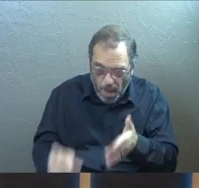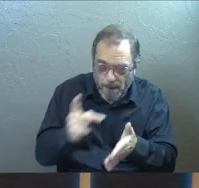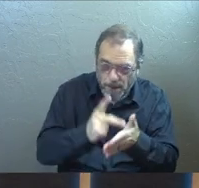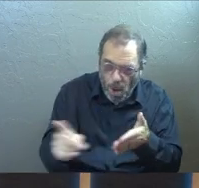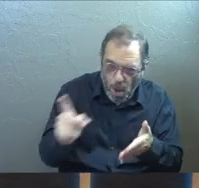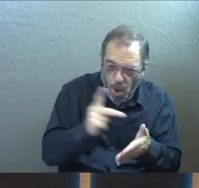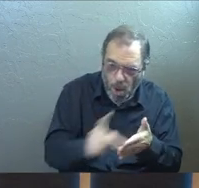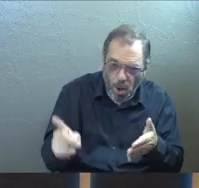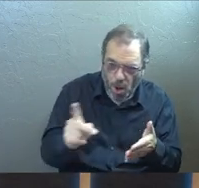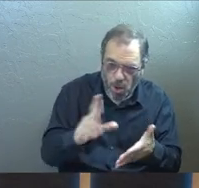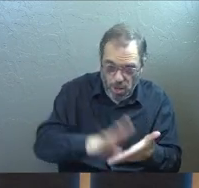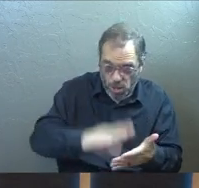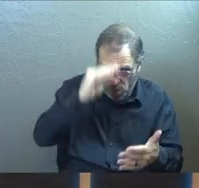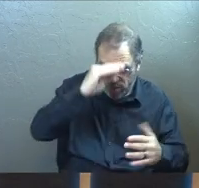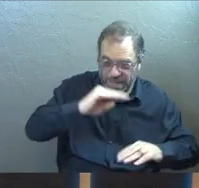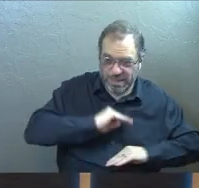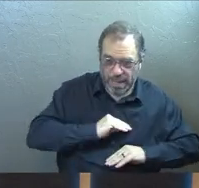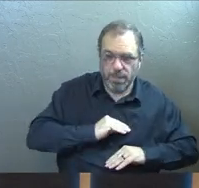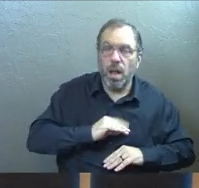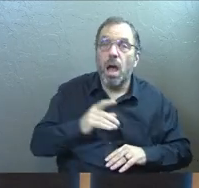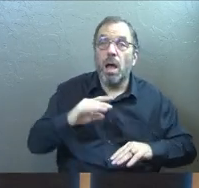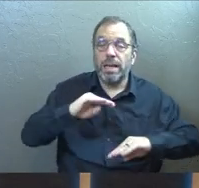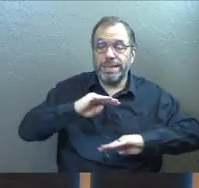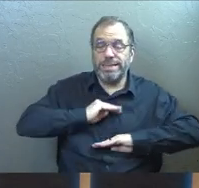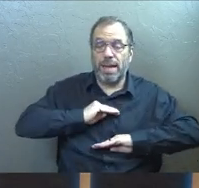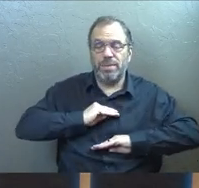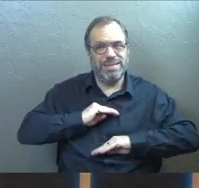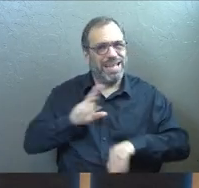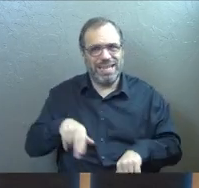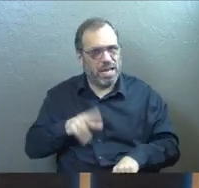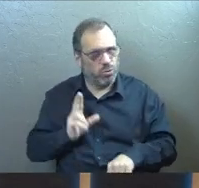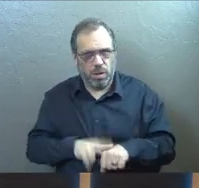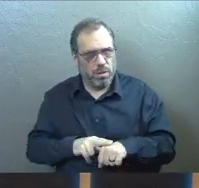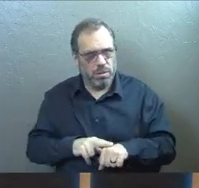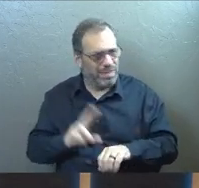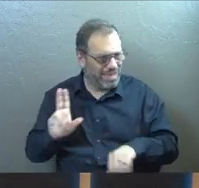had learned contentment. Notice that contentment is not natural.